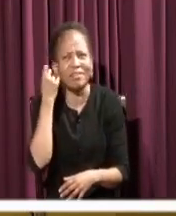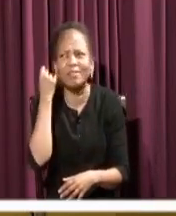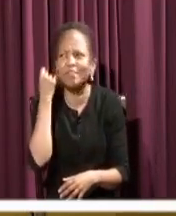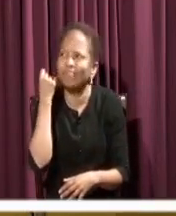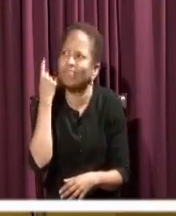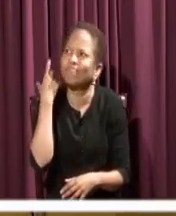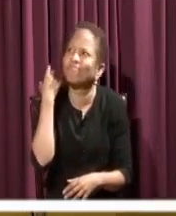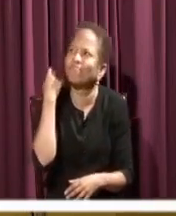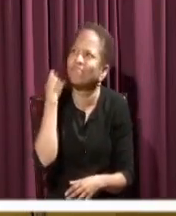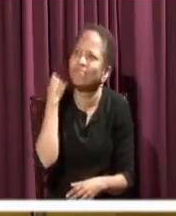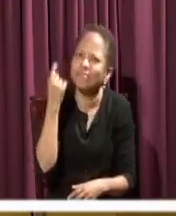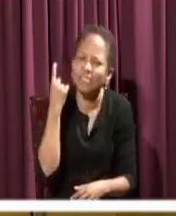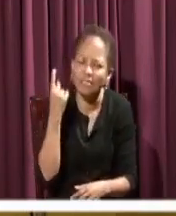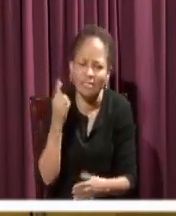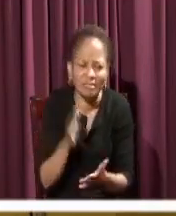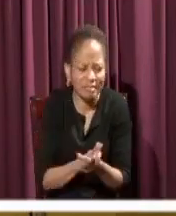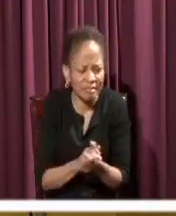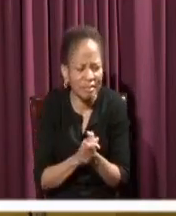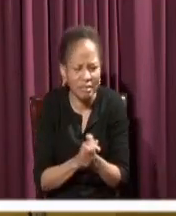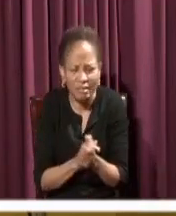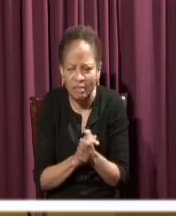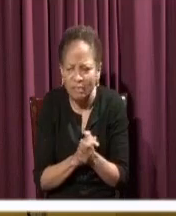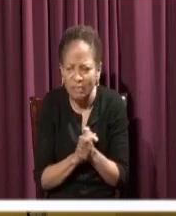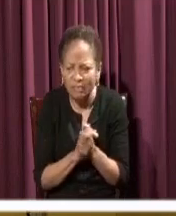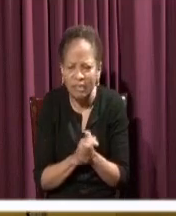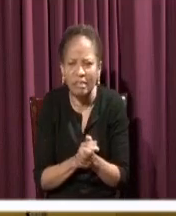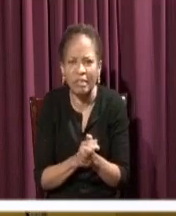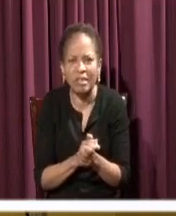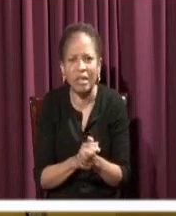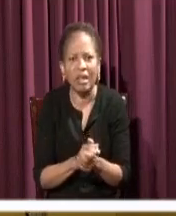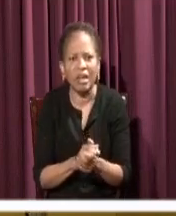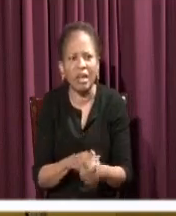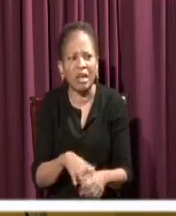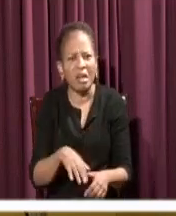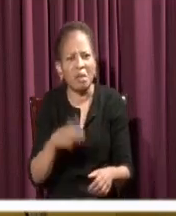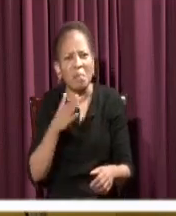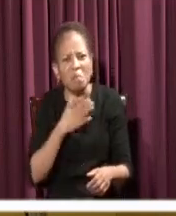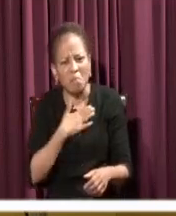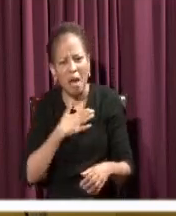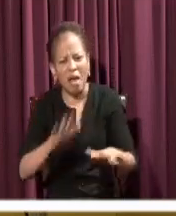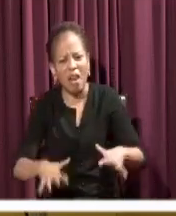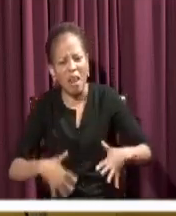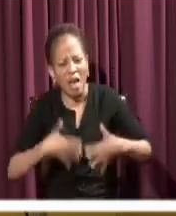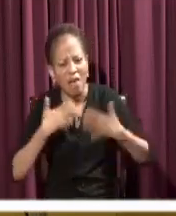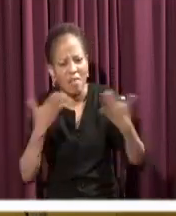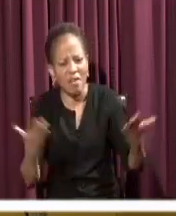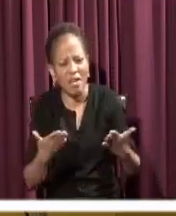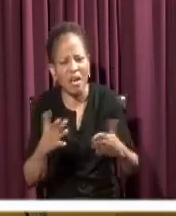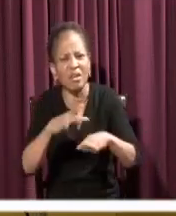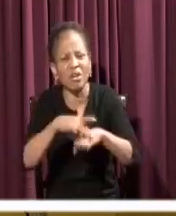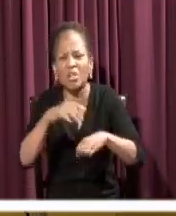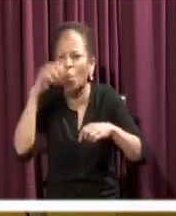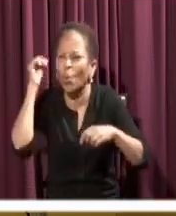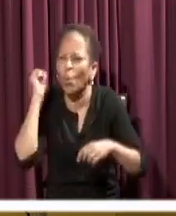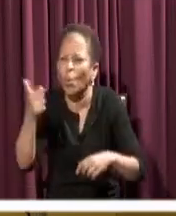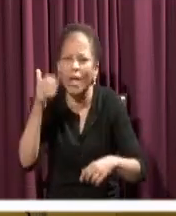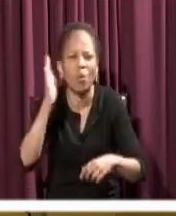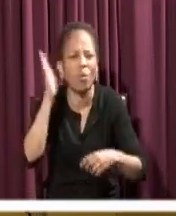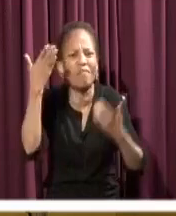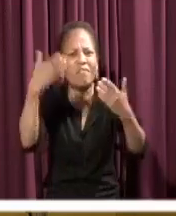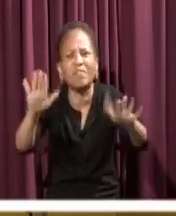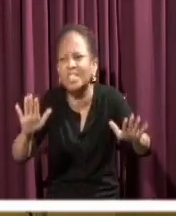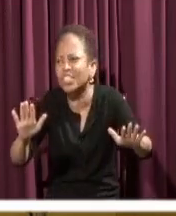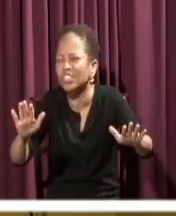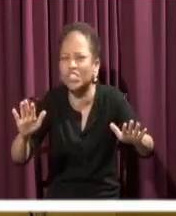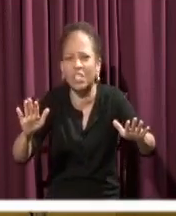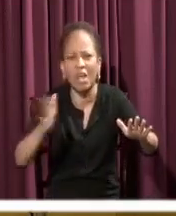on earth that we take so seriously and we invest so much time in is so fleeting and so passing as to not really even